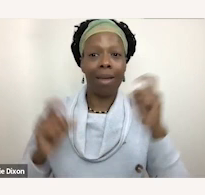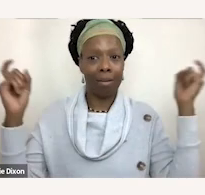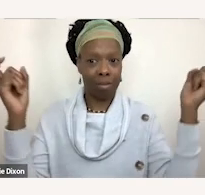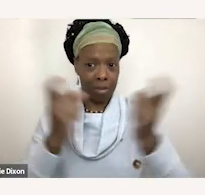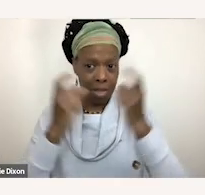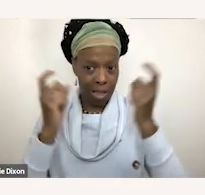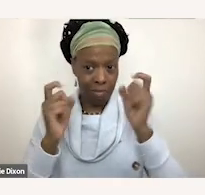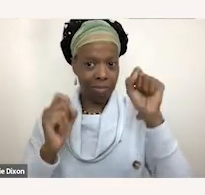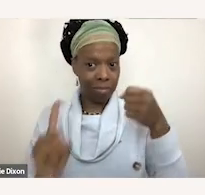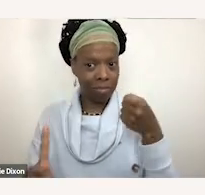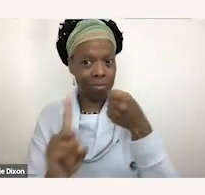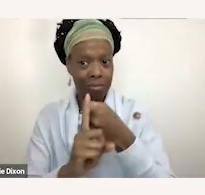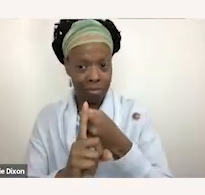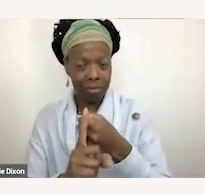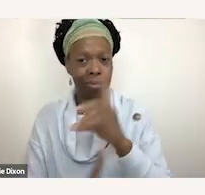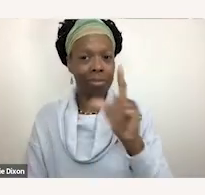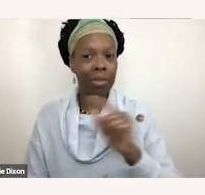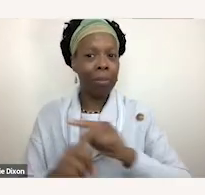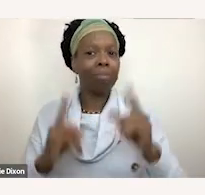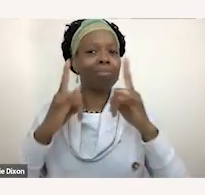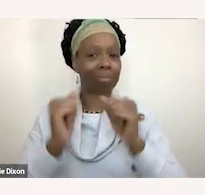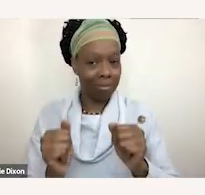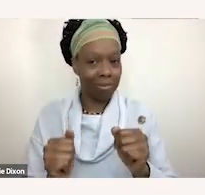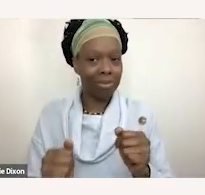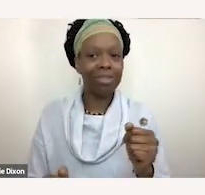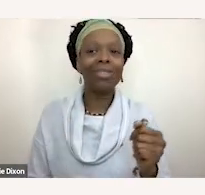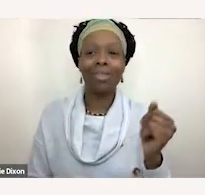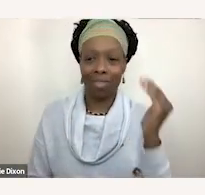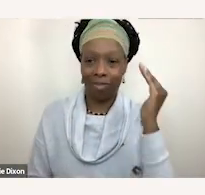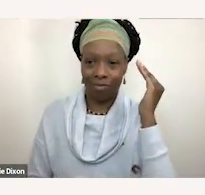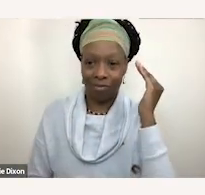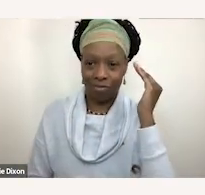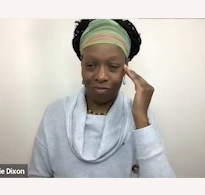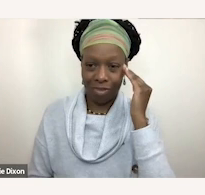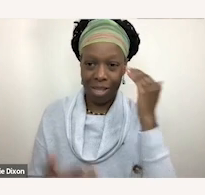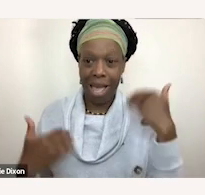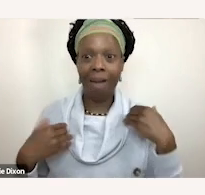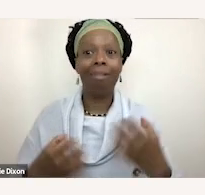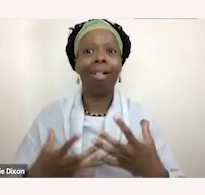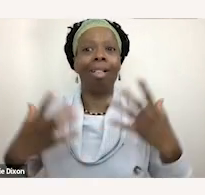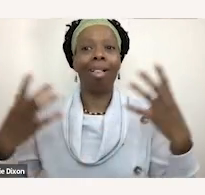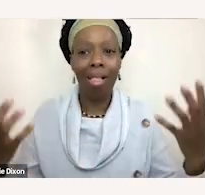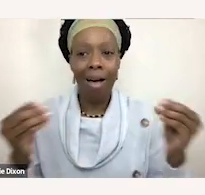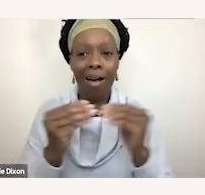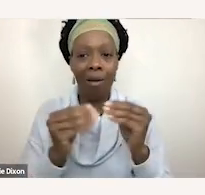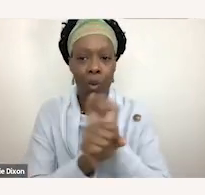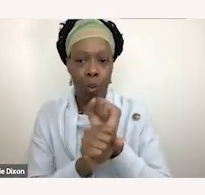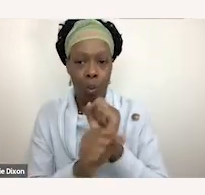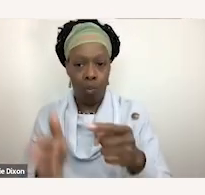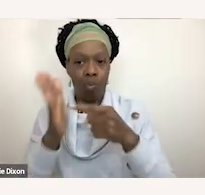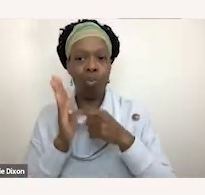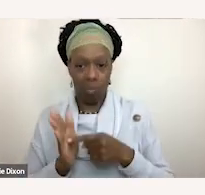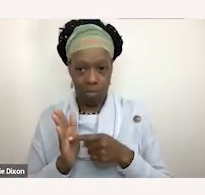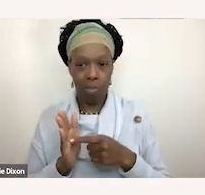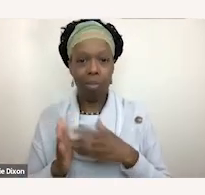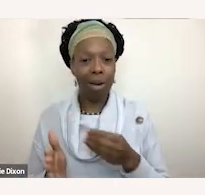of the ADA while still acknowledging that there is much more work to be done and still acknowledging that we